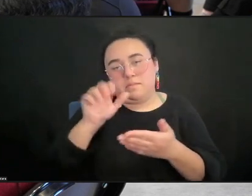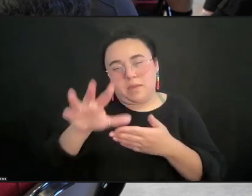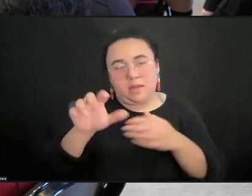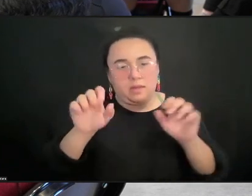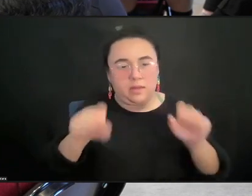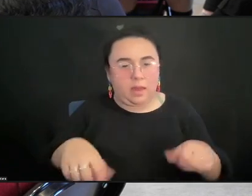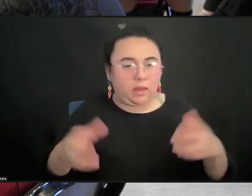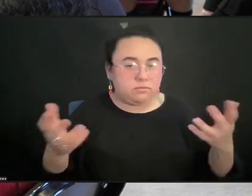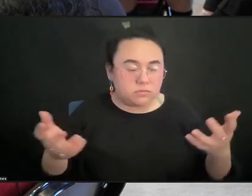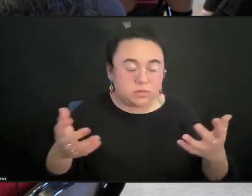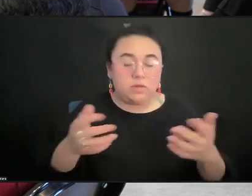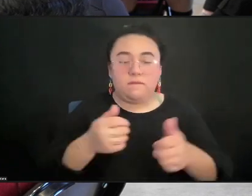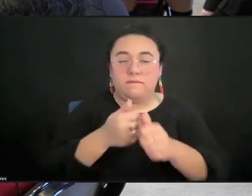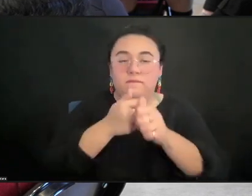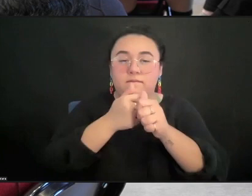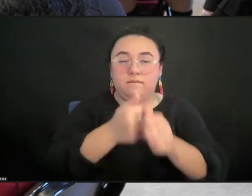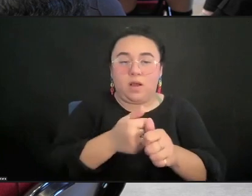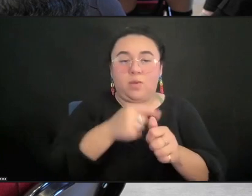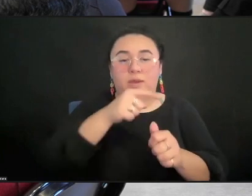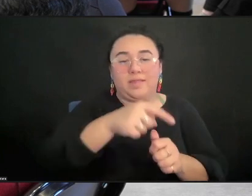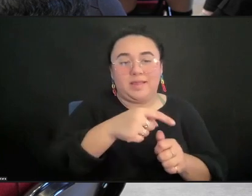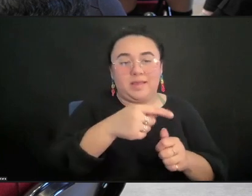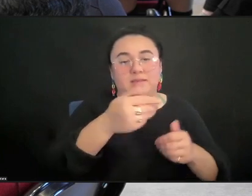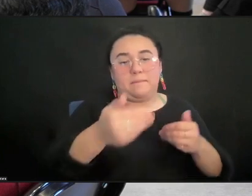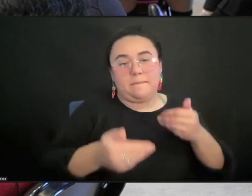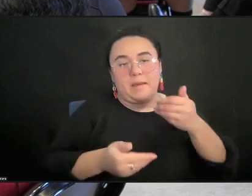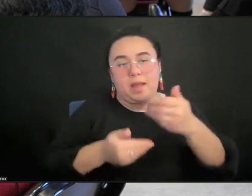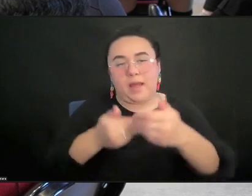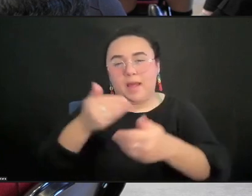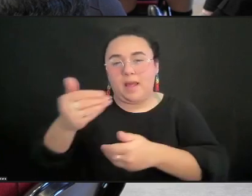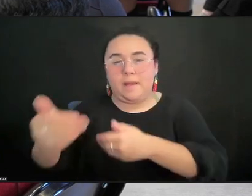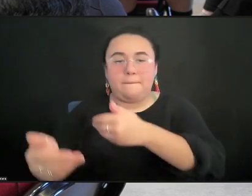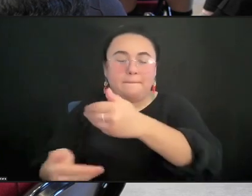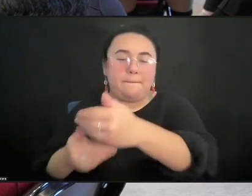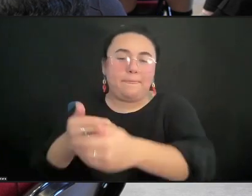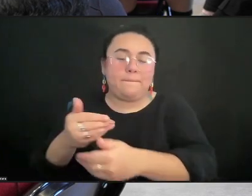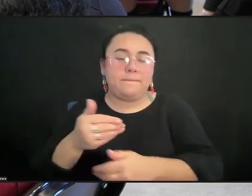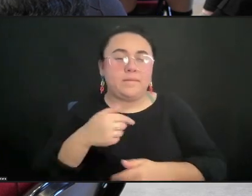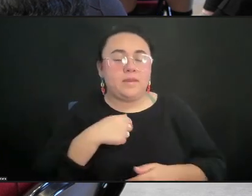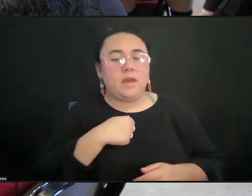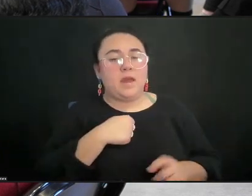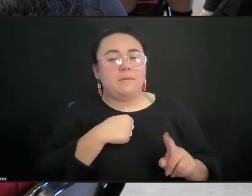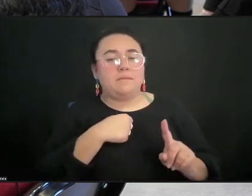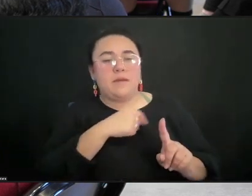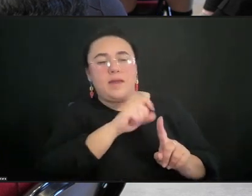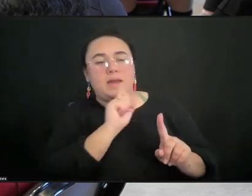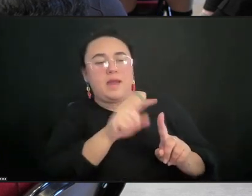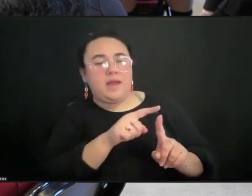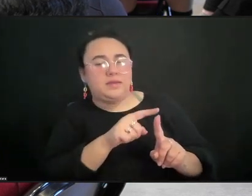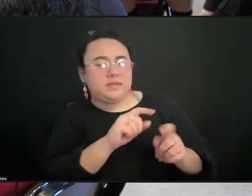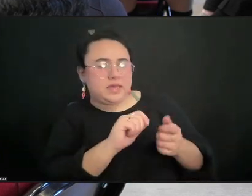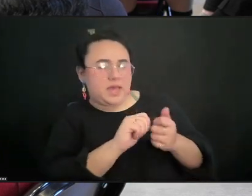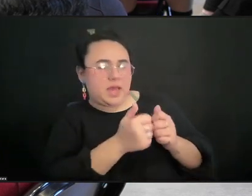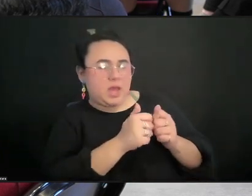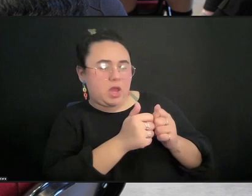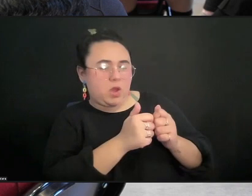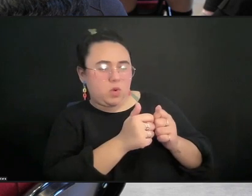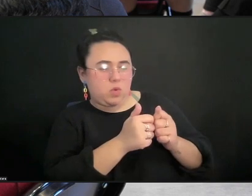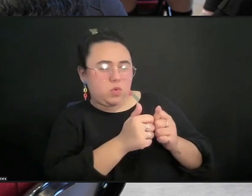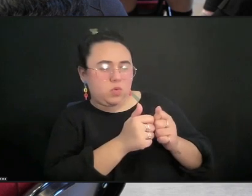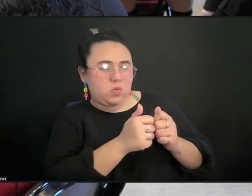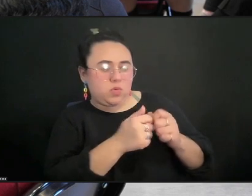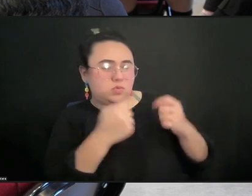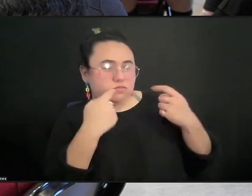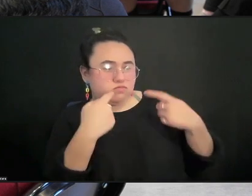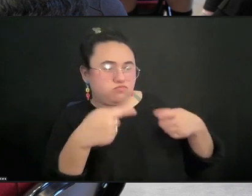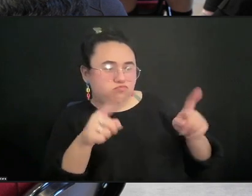this thread of asking the question first, what is the best version,